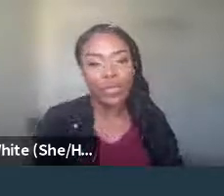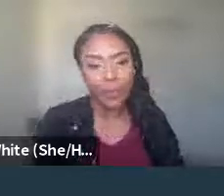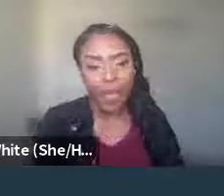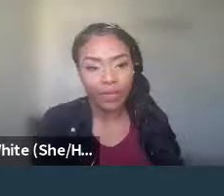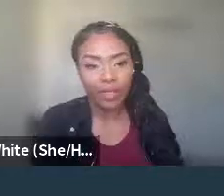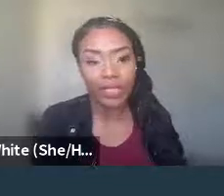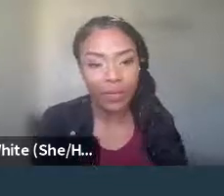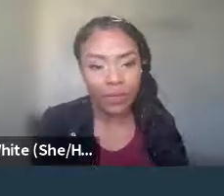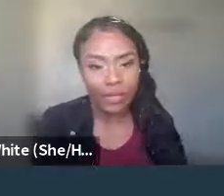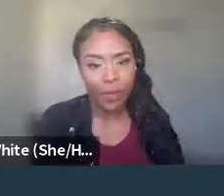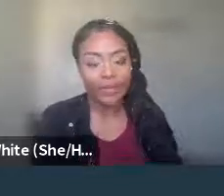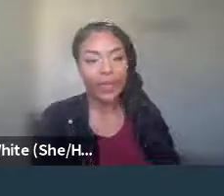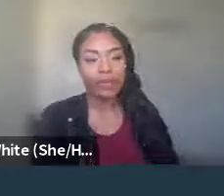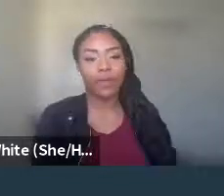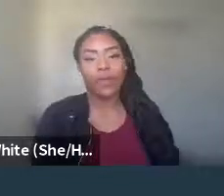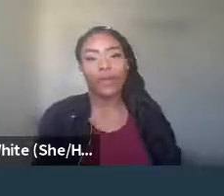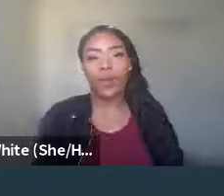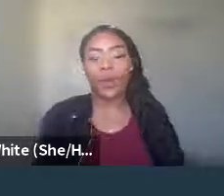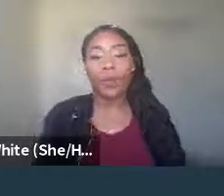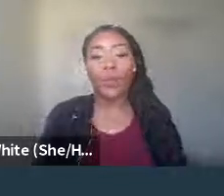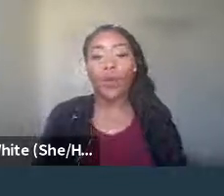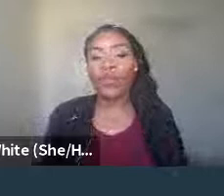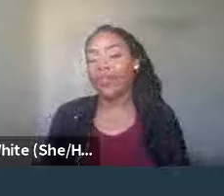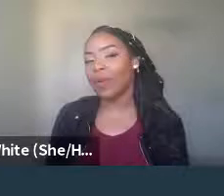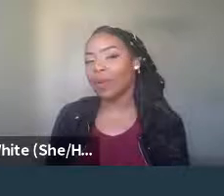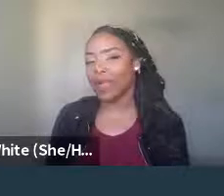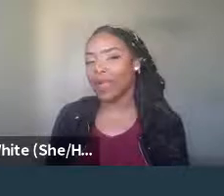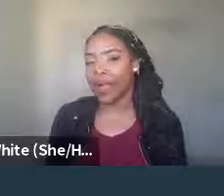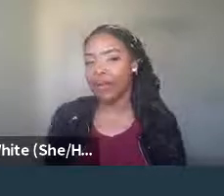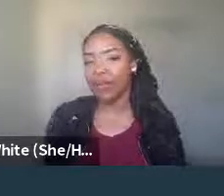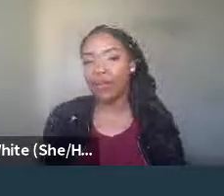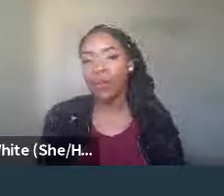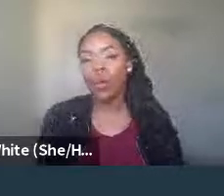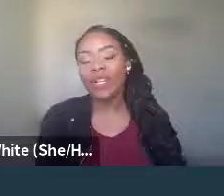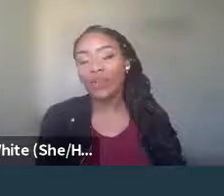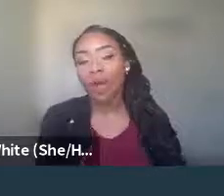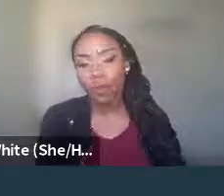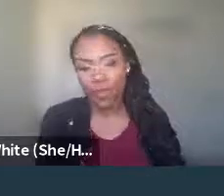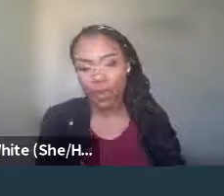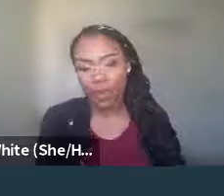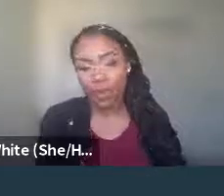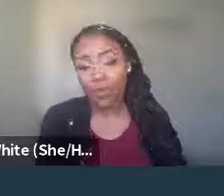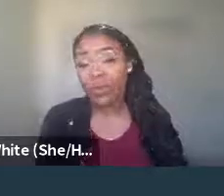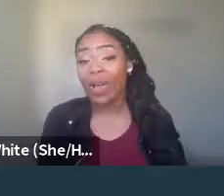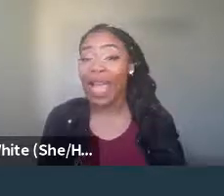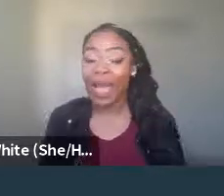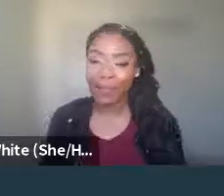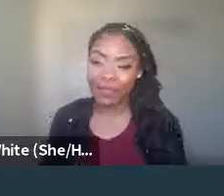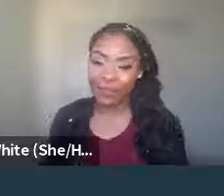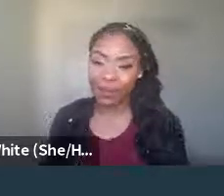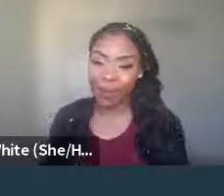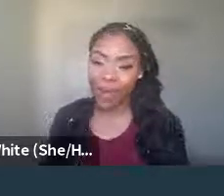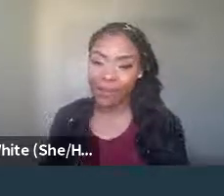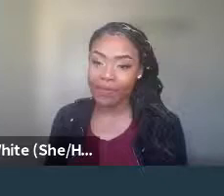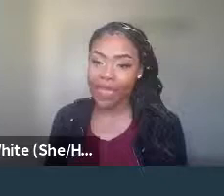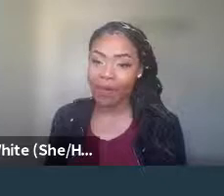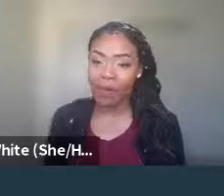a huge impact on the individuals that we serve. So moving from a place of what is wrong with you to what happened